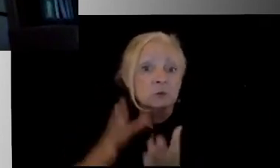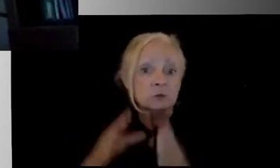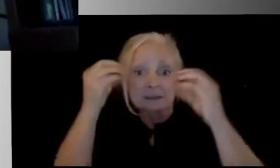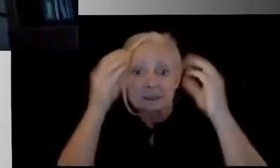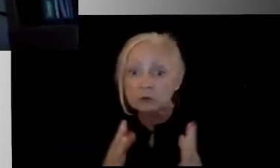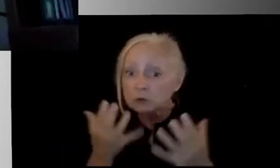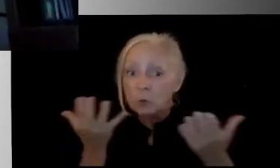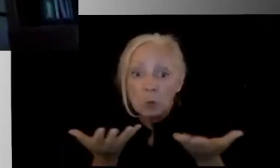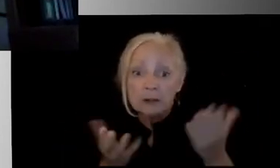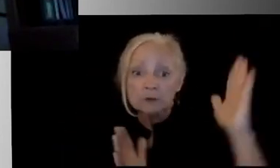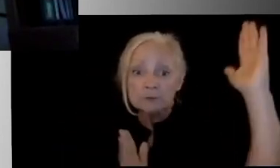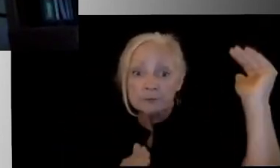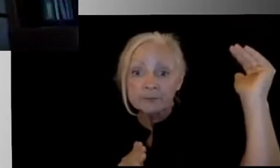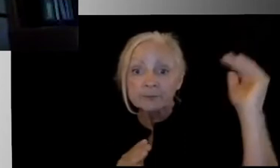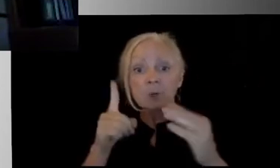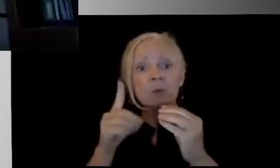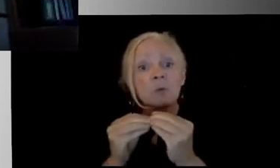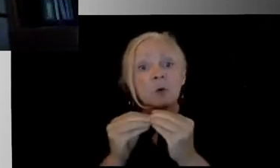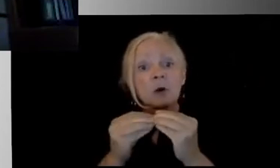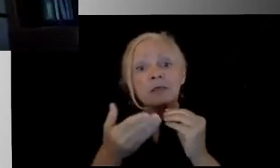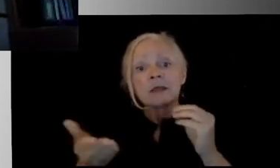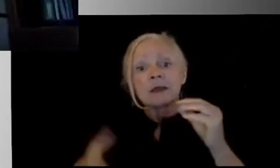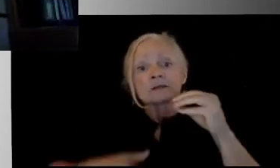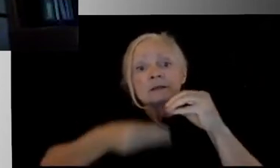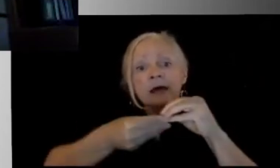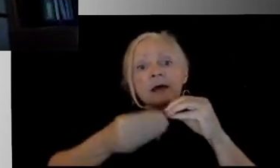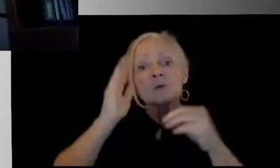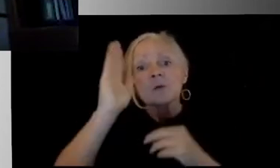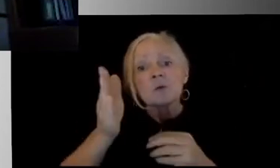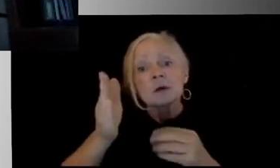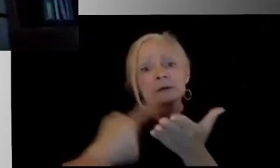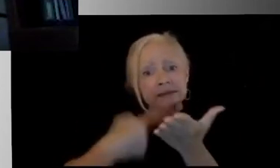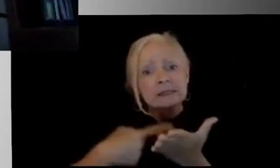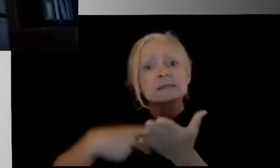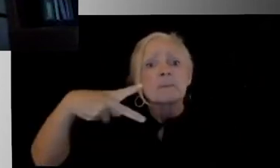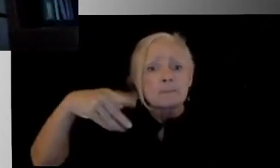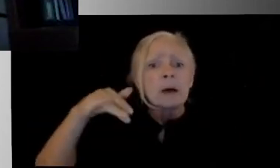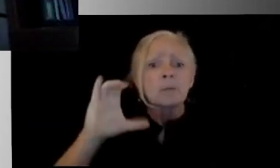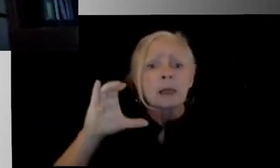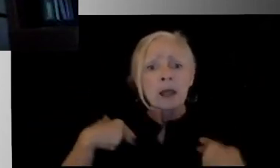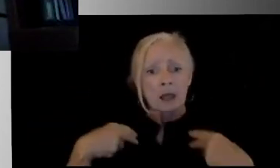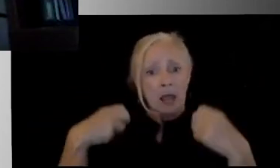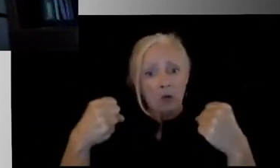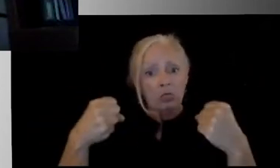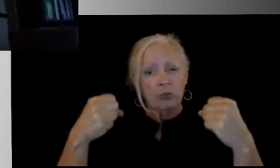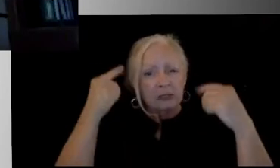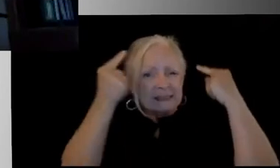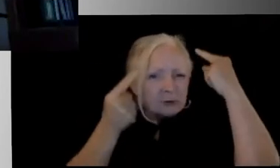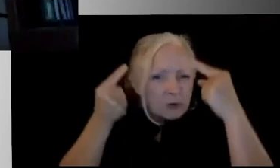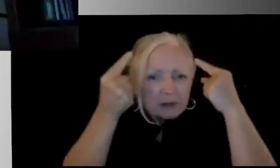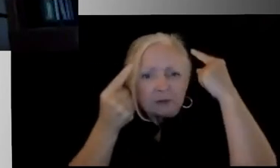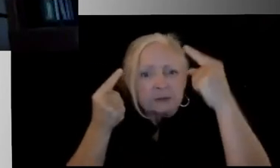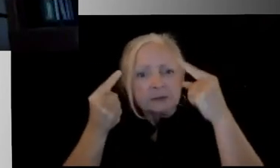And one more thing I just want to add, we will not be taking, we will be talking about public health considerations that are at play in the opening of